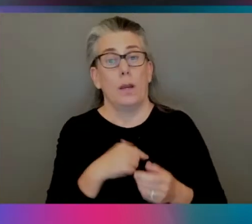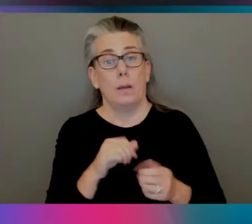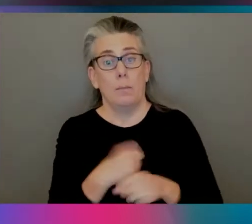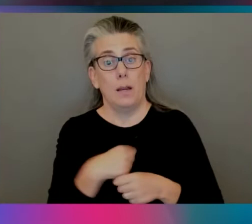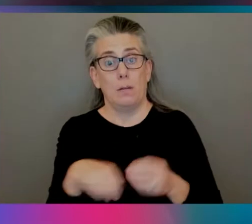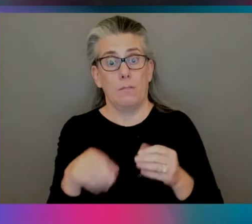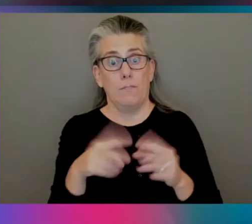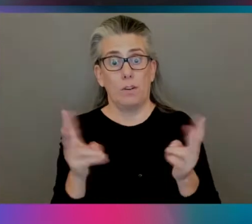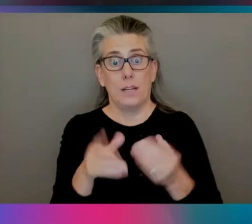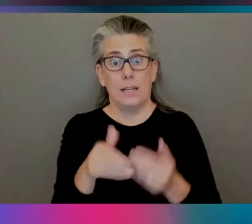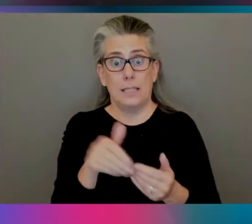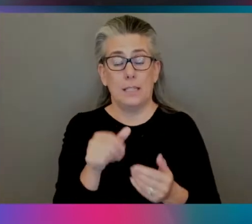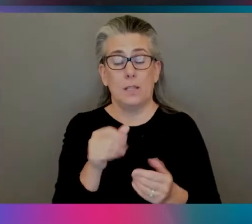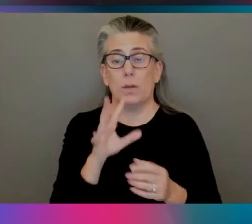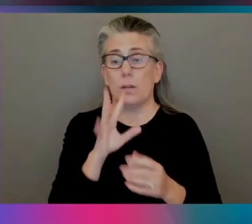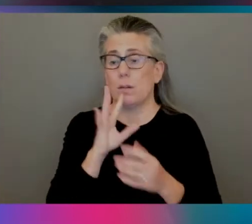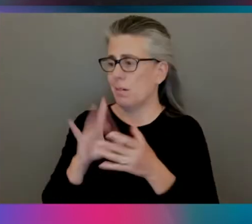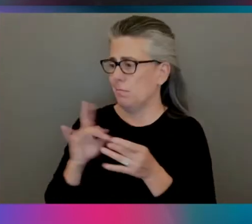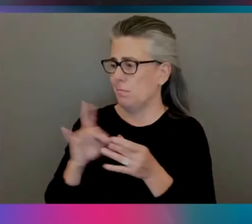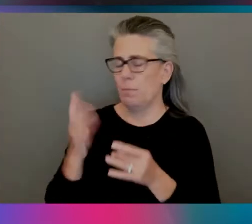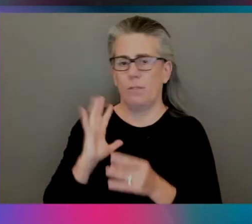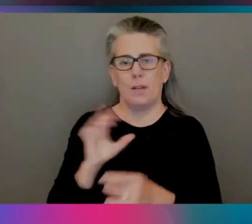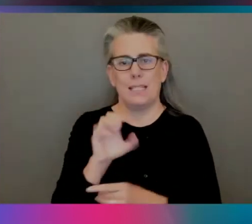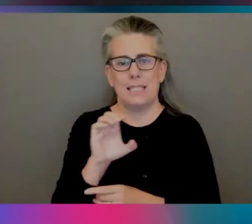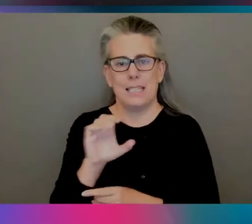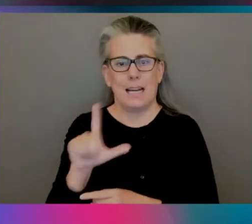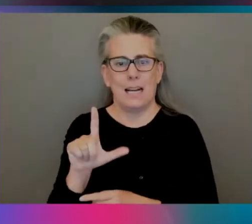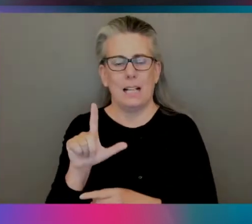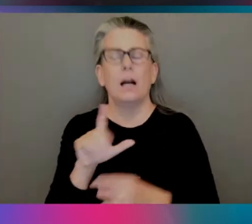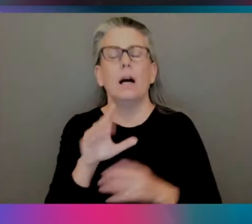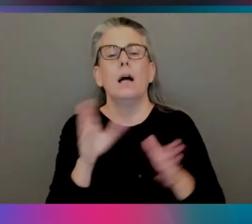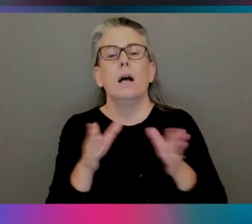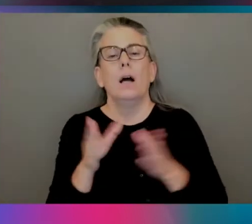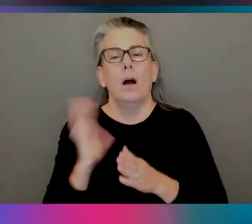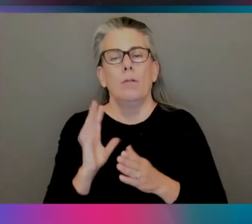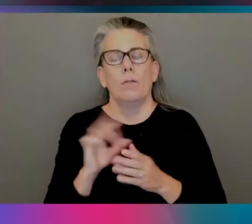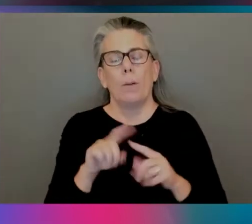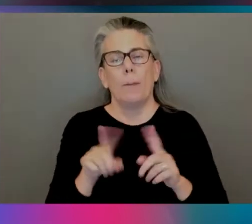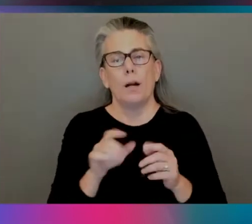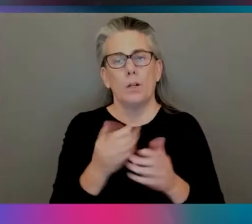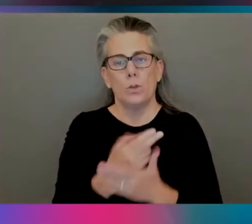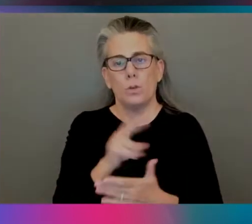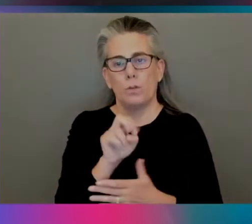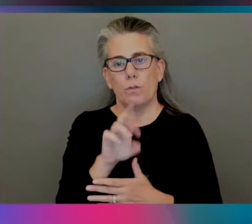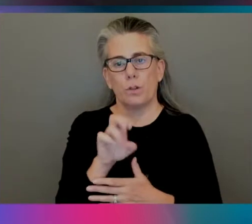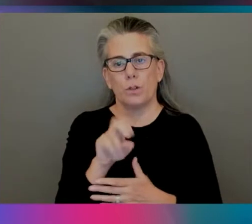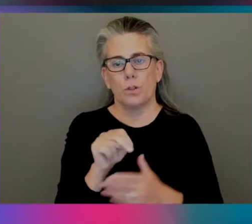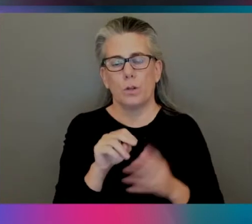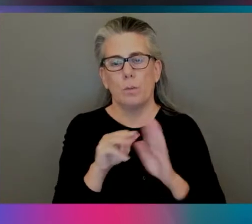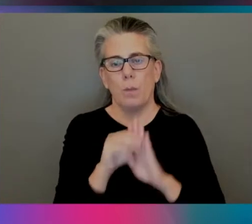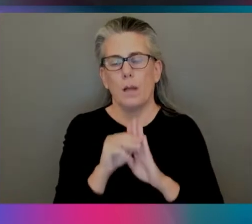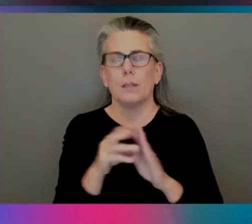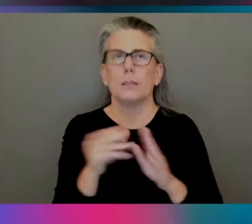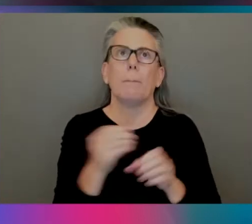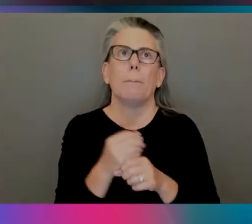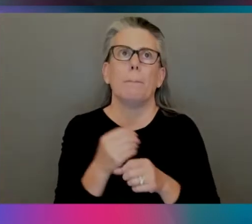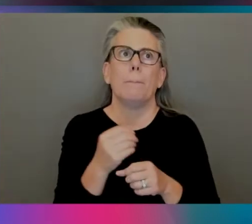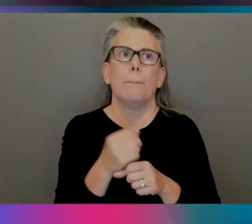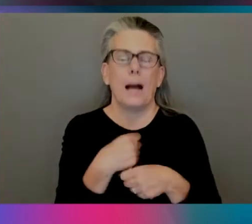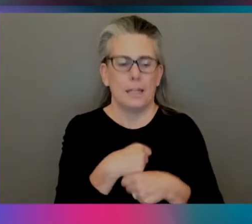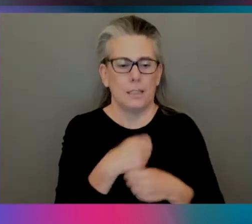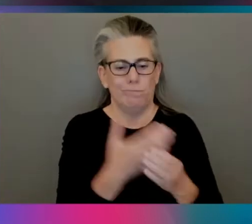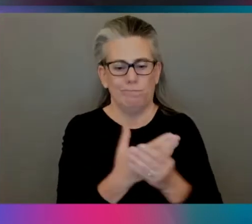bit ago, to version the models, to deploy and to package them as executable